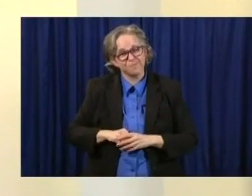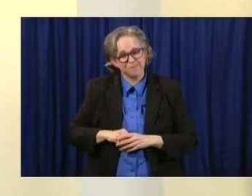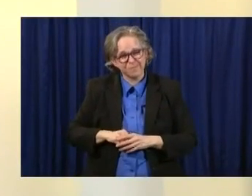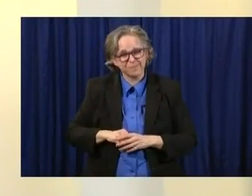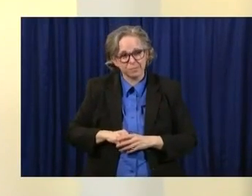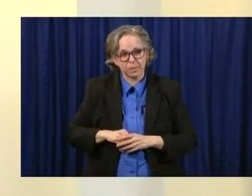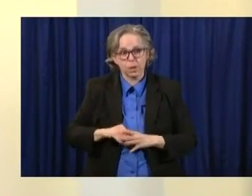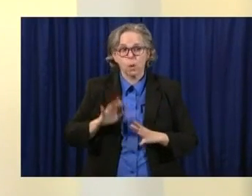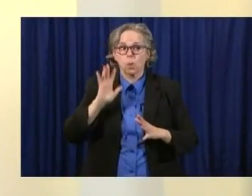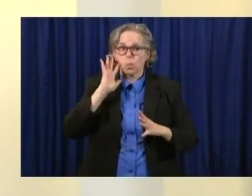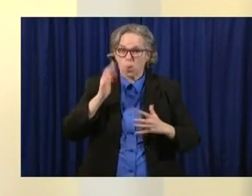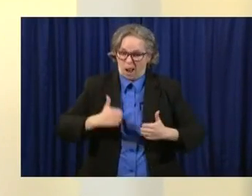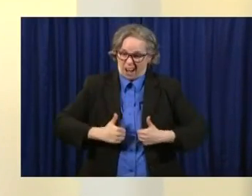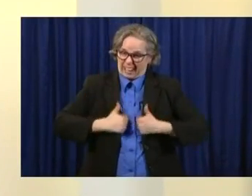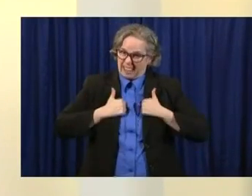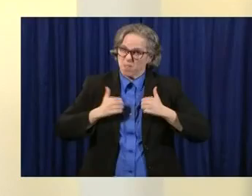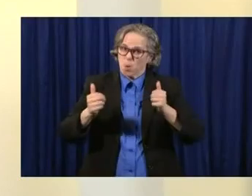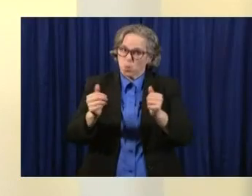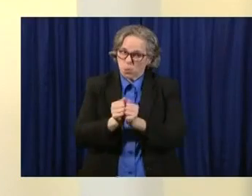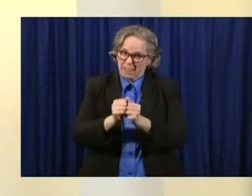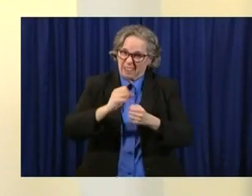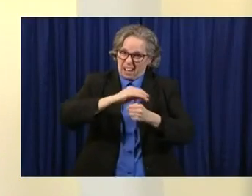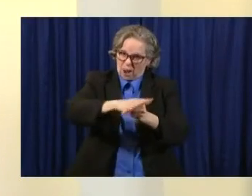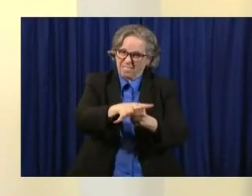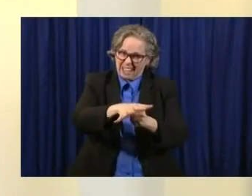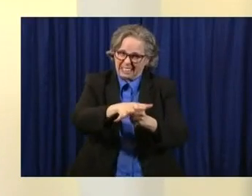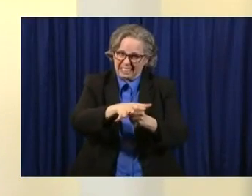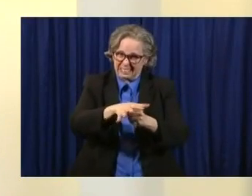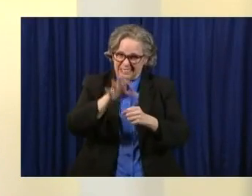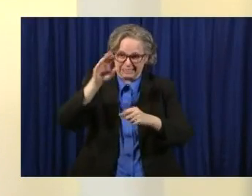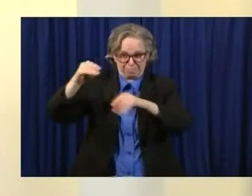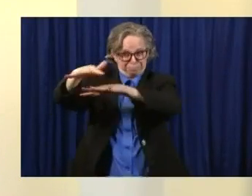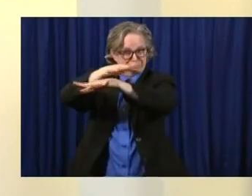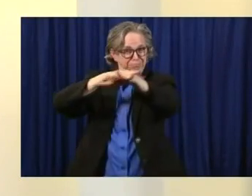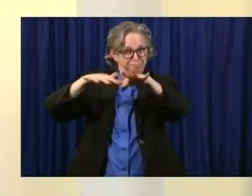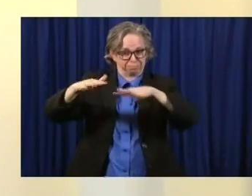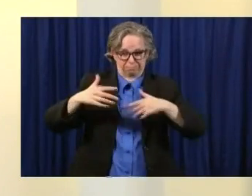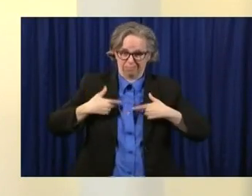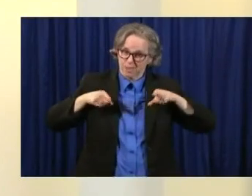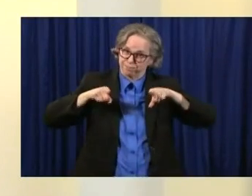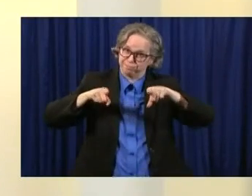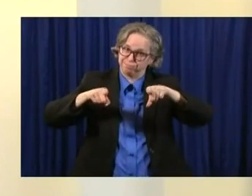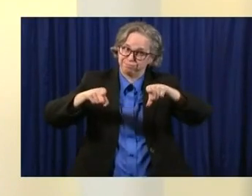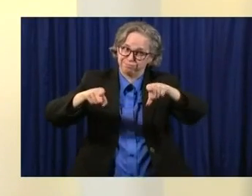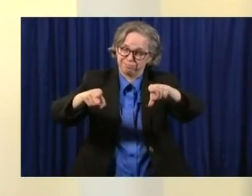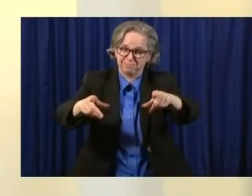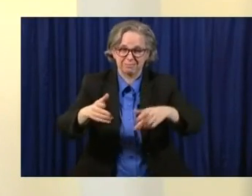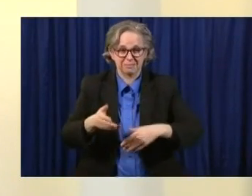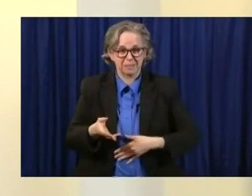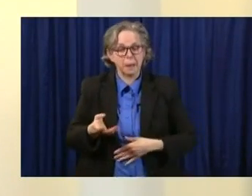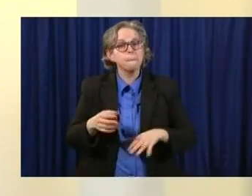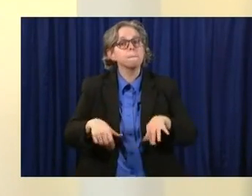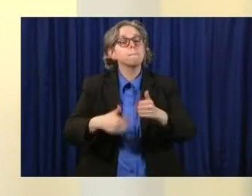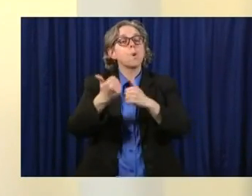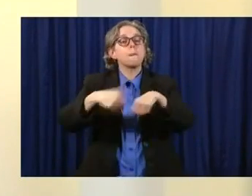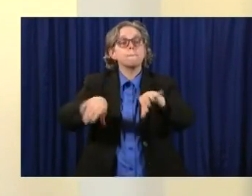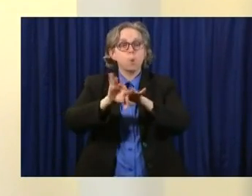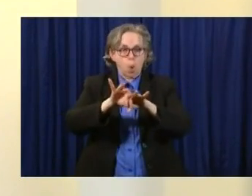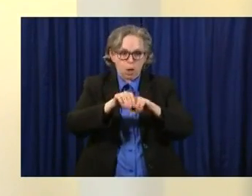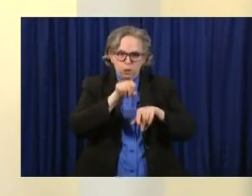And so, so much more now will come to how we as individuals handle it. Again, coronavirus